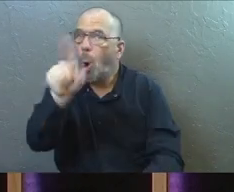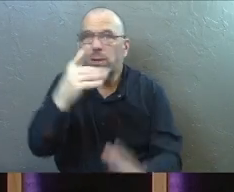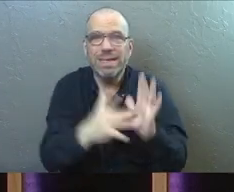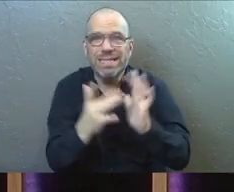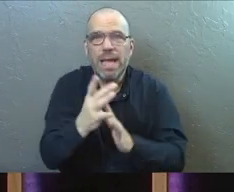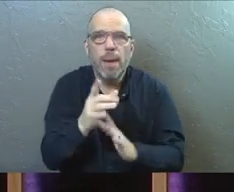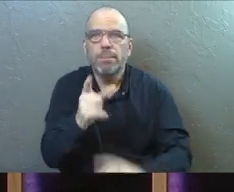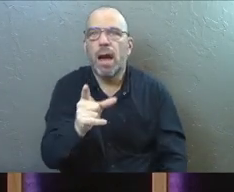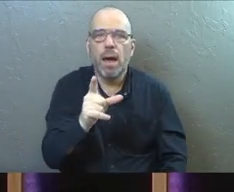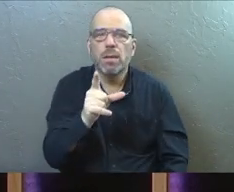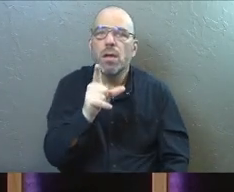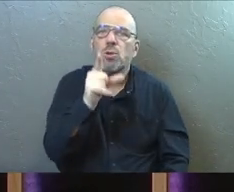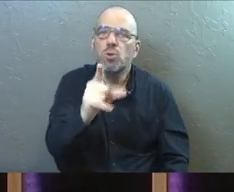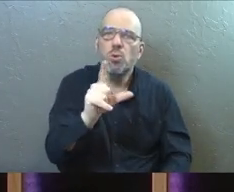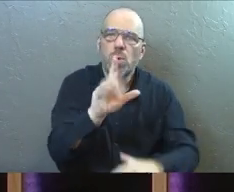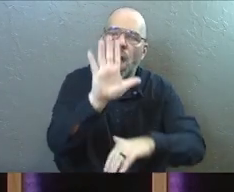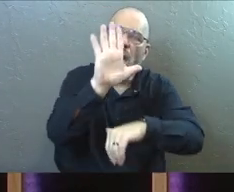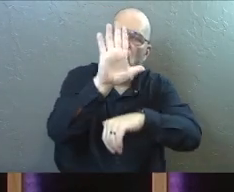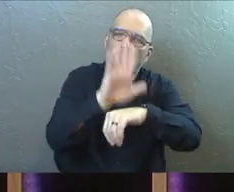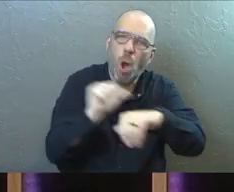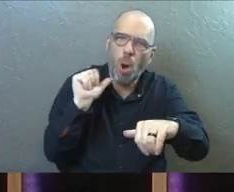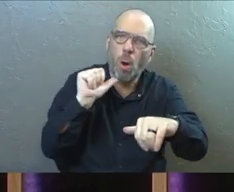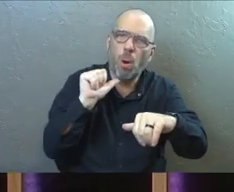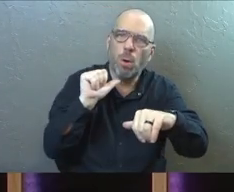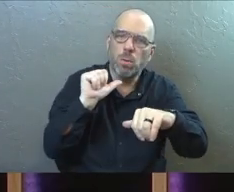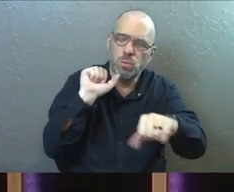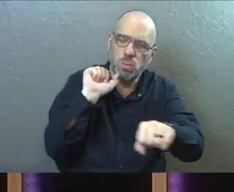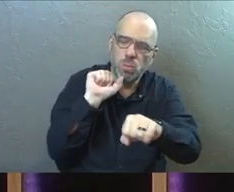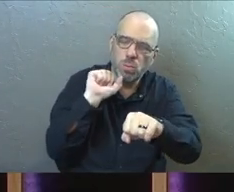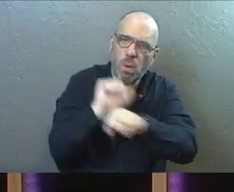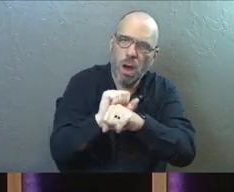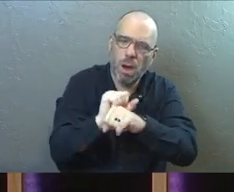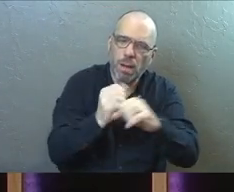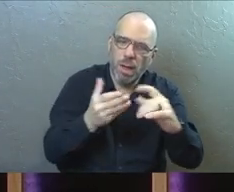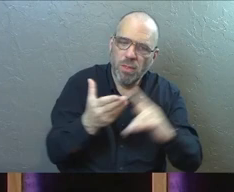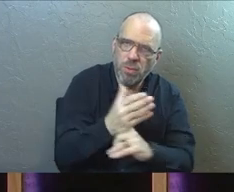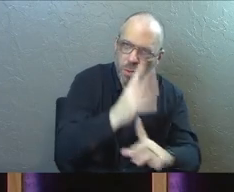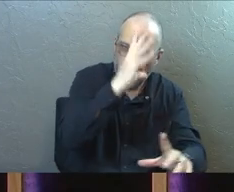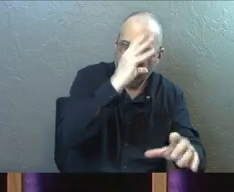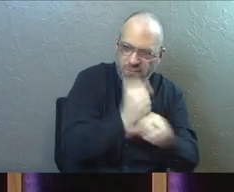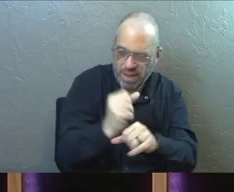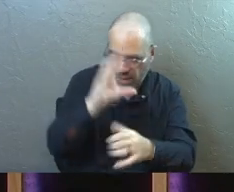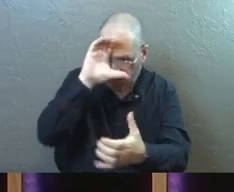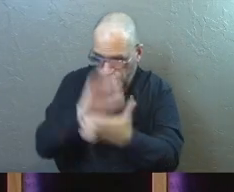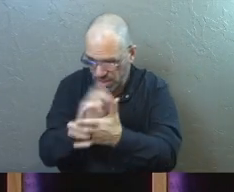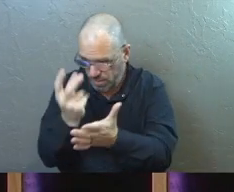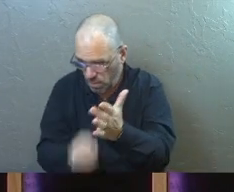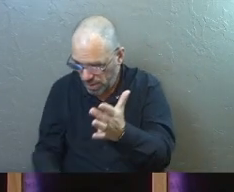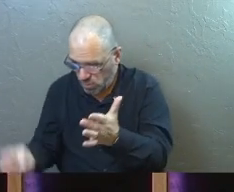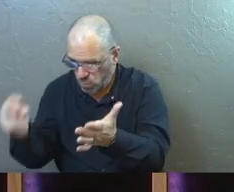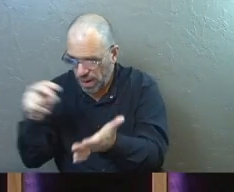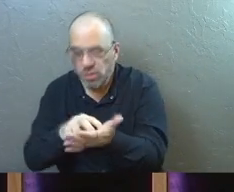But you are called to walk in faith with him. You're called to believe him, to believe him about resurrection.